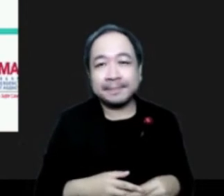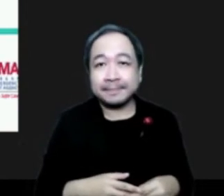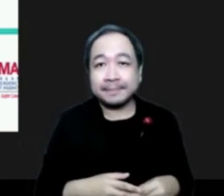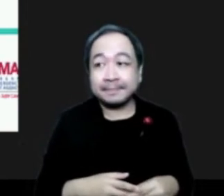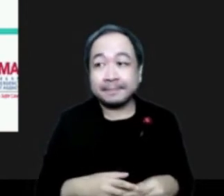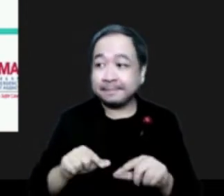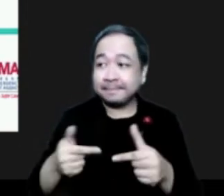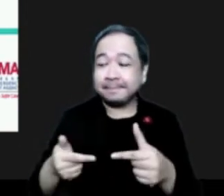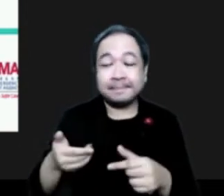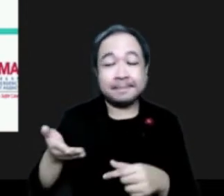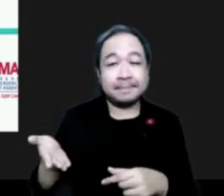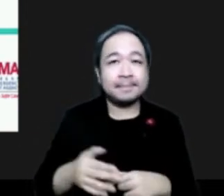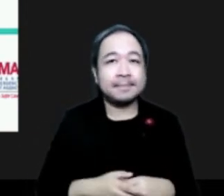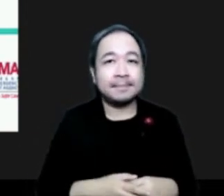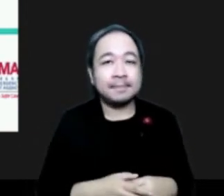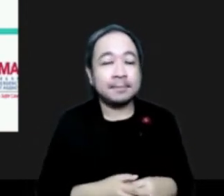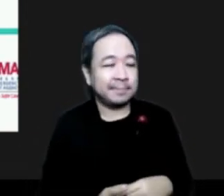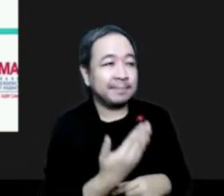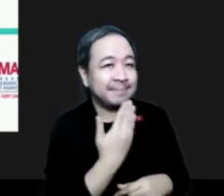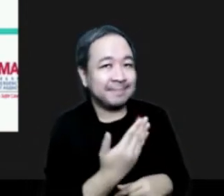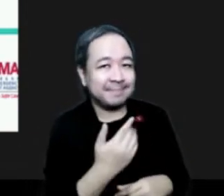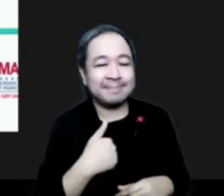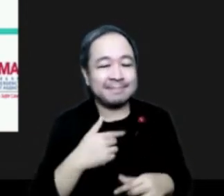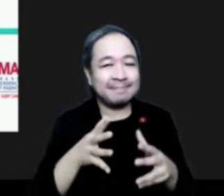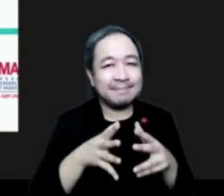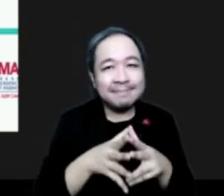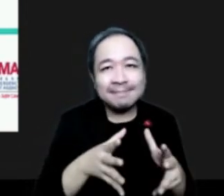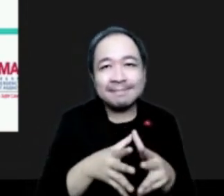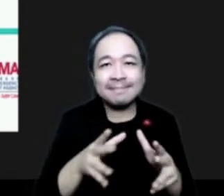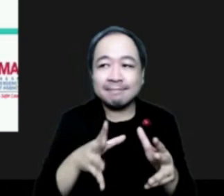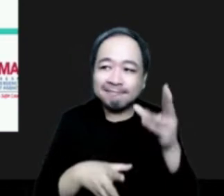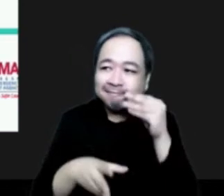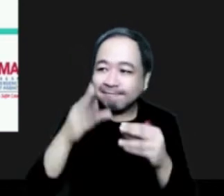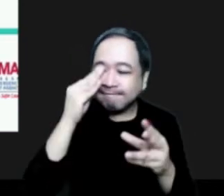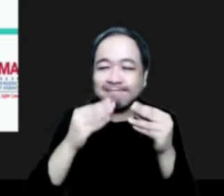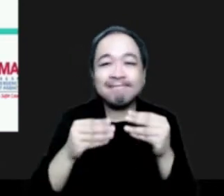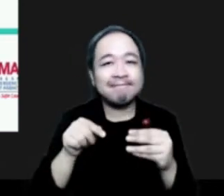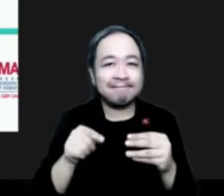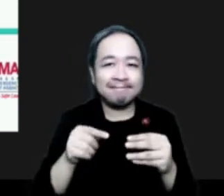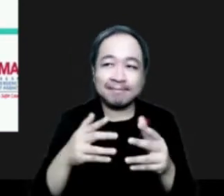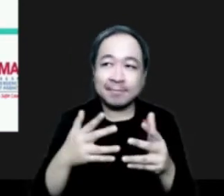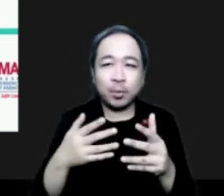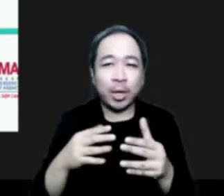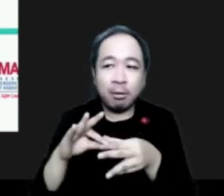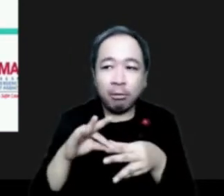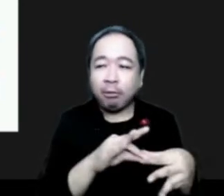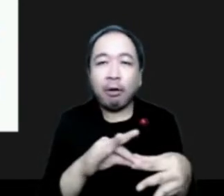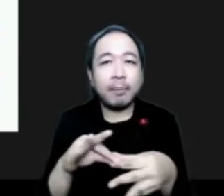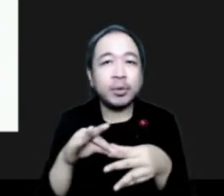So I'll talk about lessons learned on wildfire pollution forecasting and related collaborative initiatives in North America.